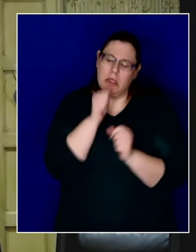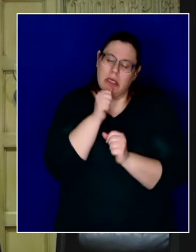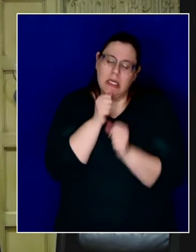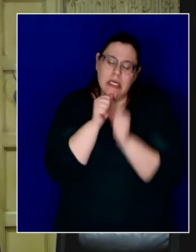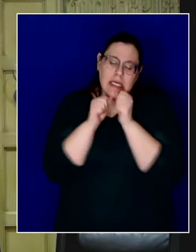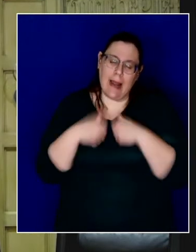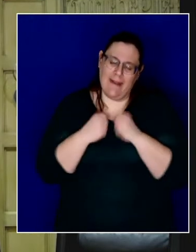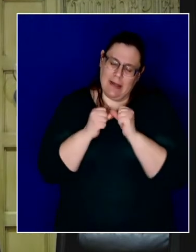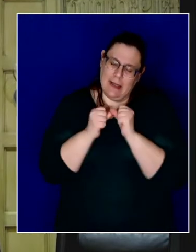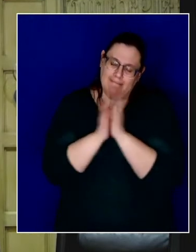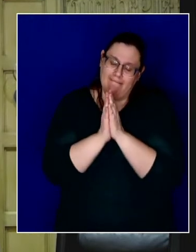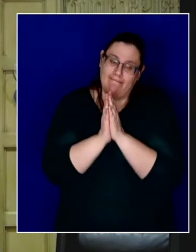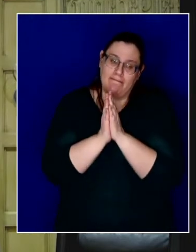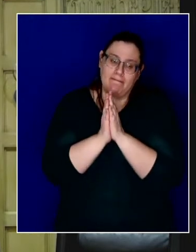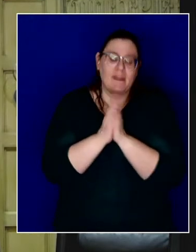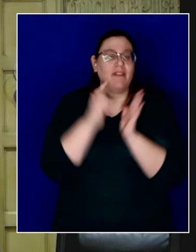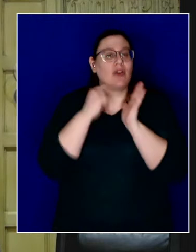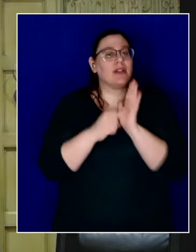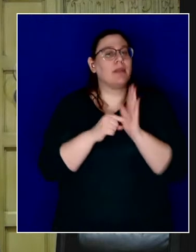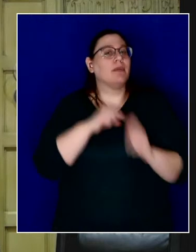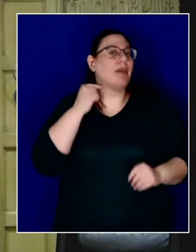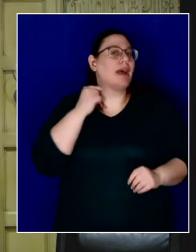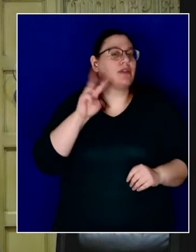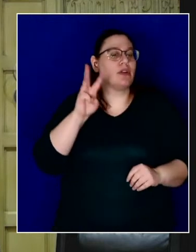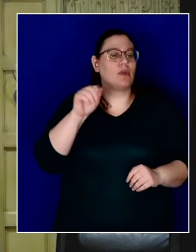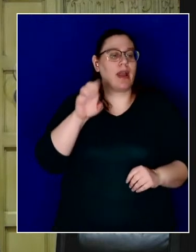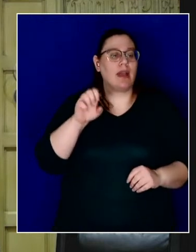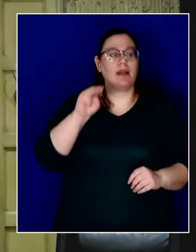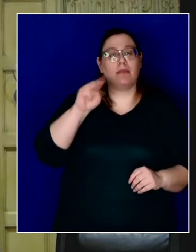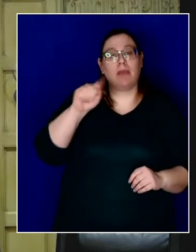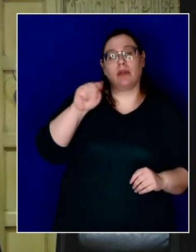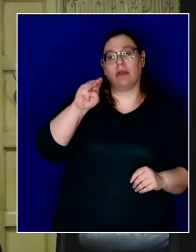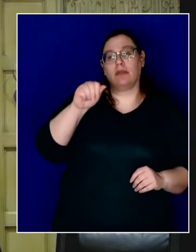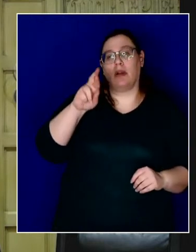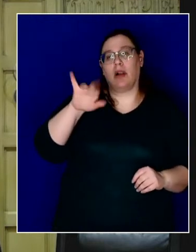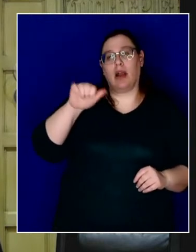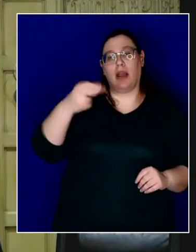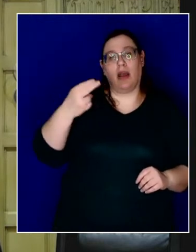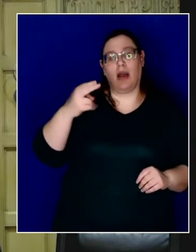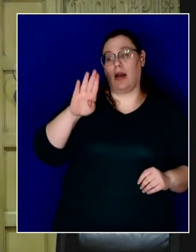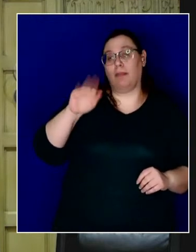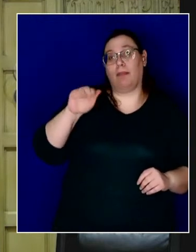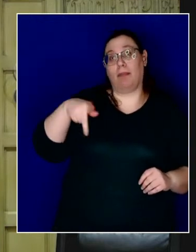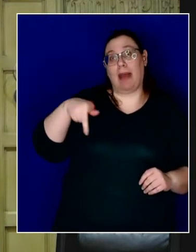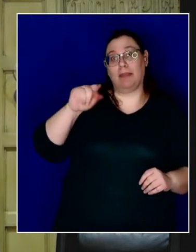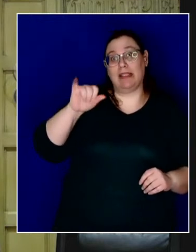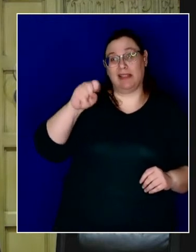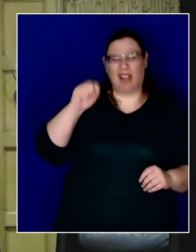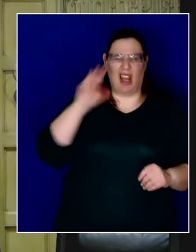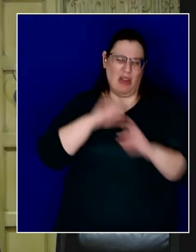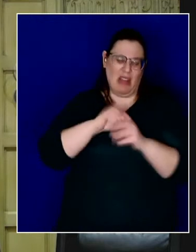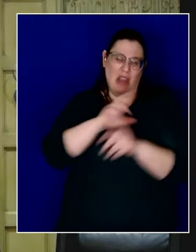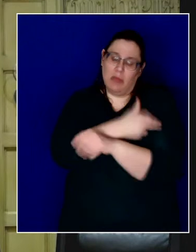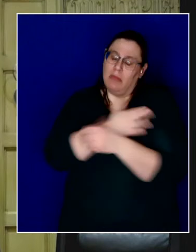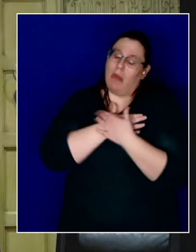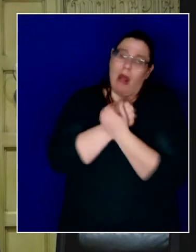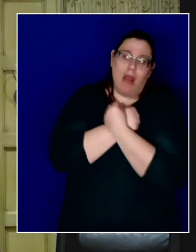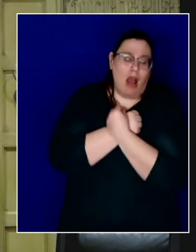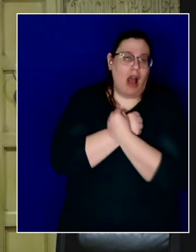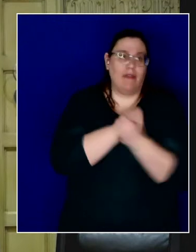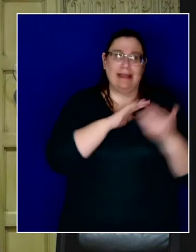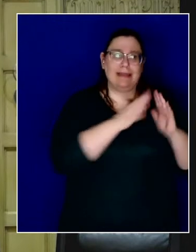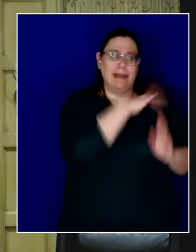like Pastor Wade of Mount Moriah Baptist, who I know is in the hospital, and my love and the love of a city